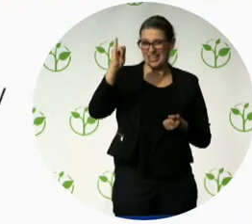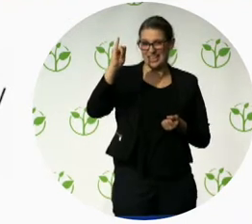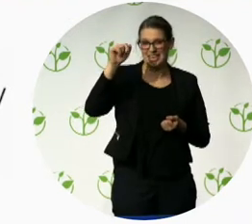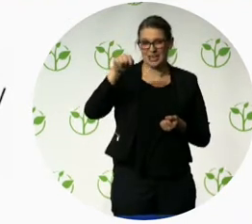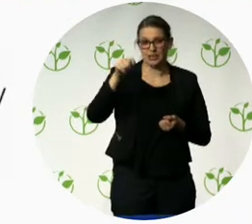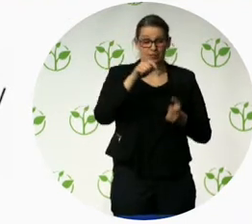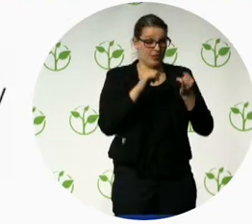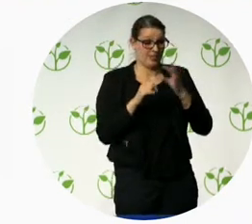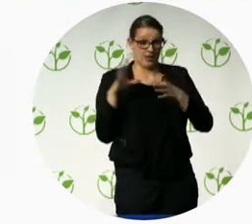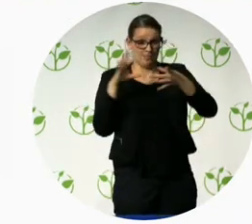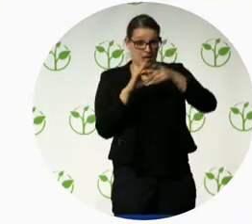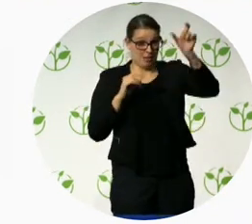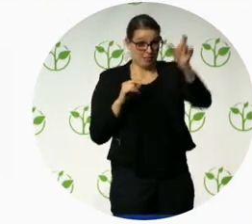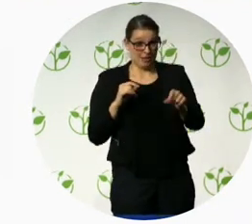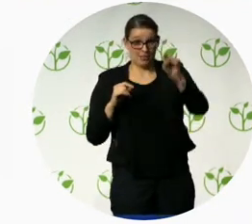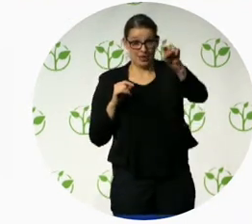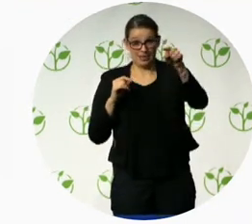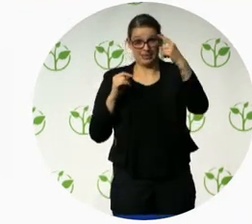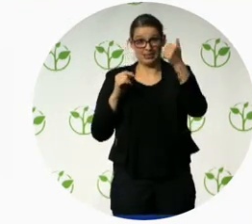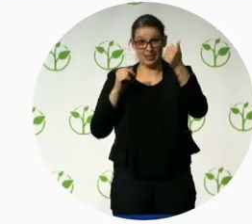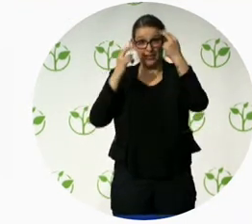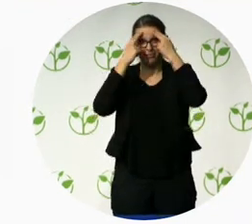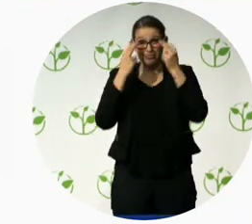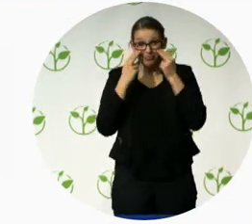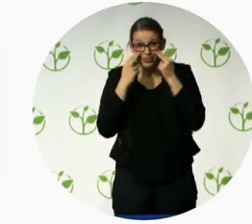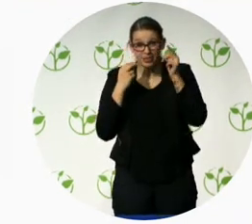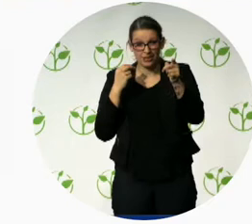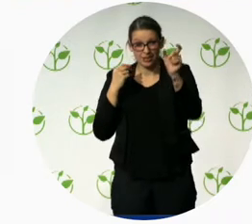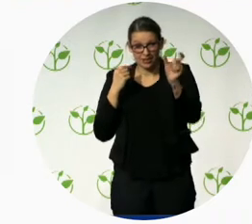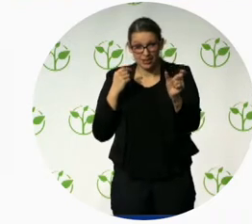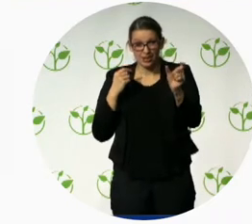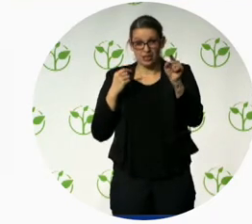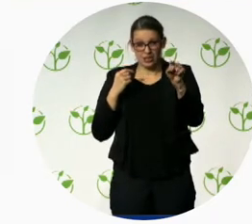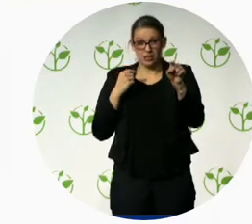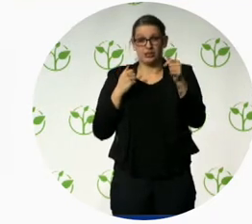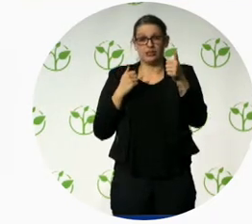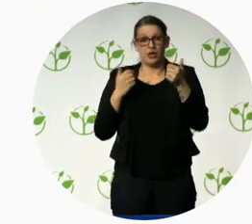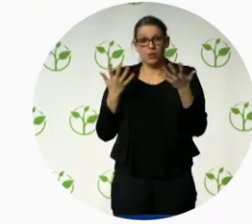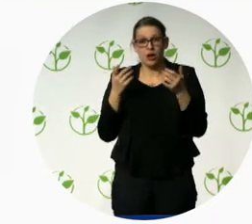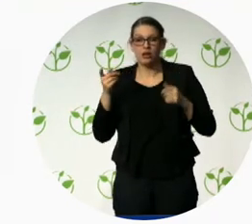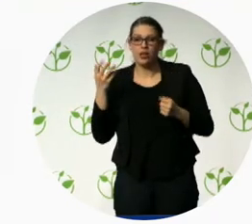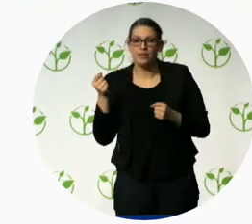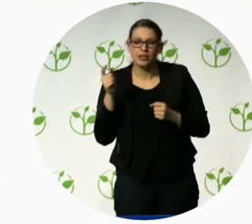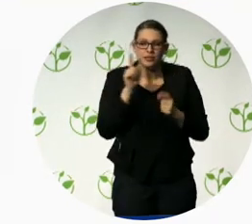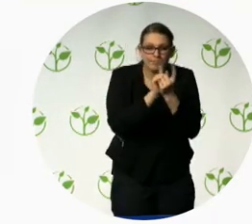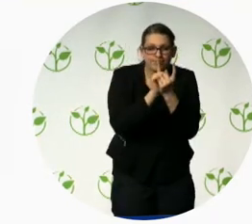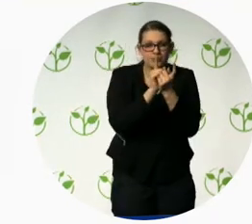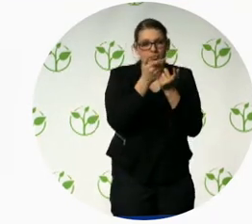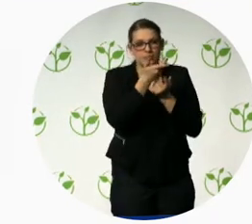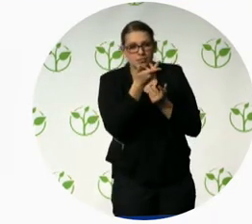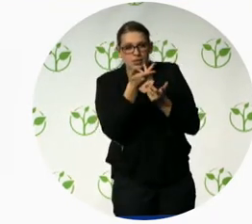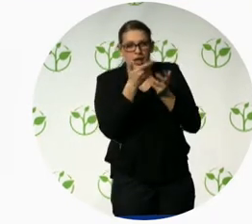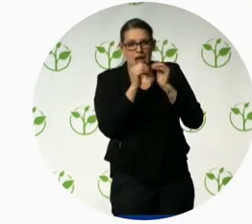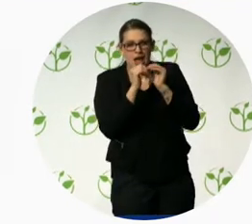walk into a room and offer their hand, not wait for somebody else to come and say hi. Because if somebody feels